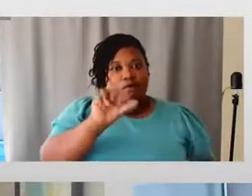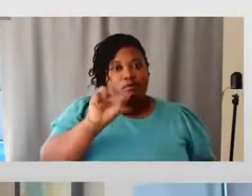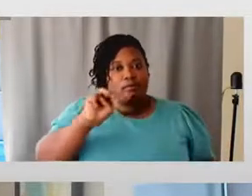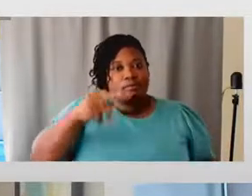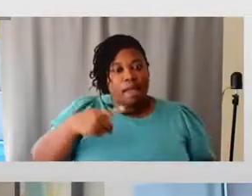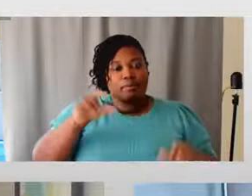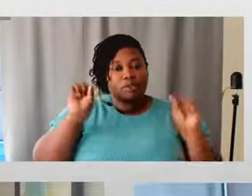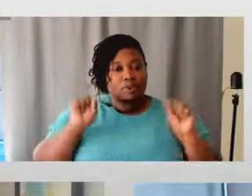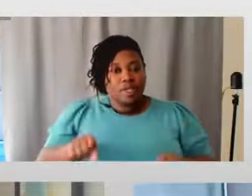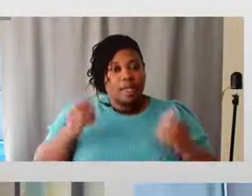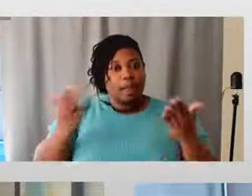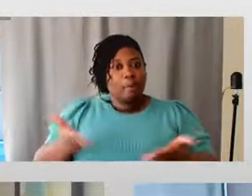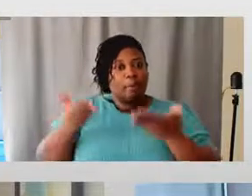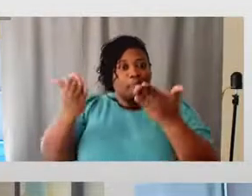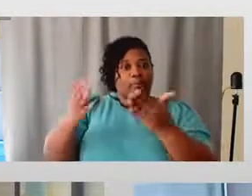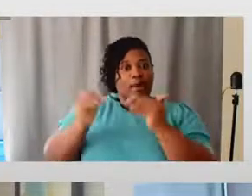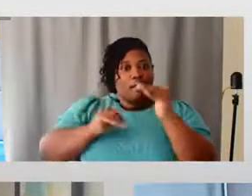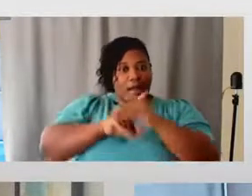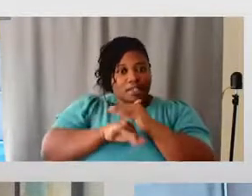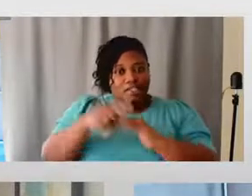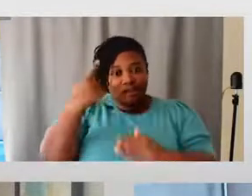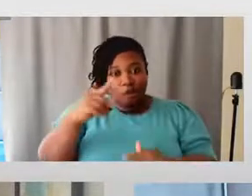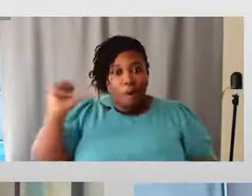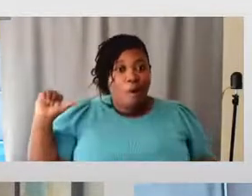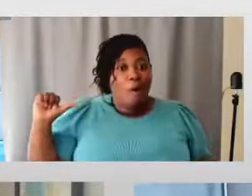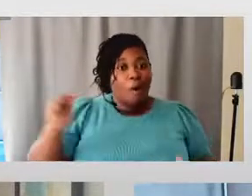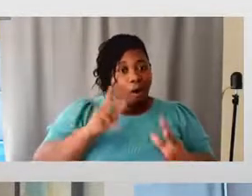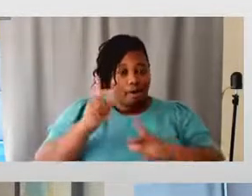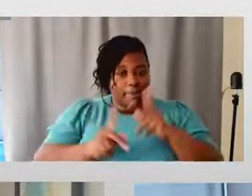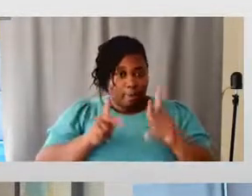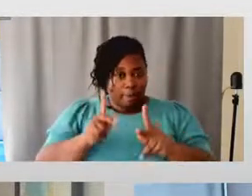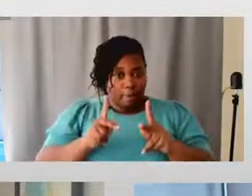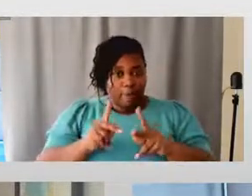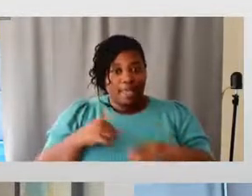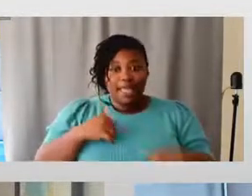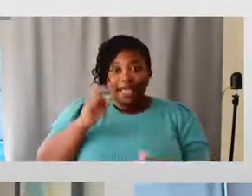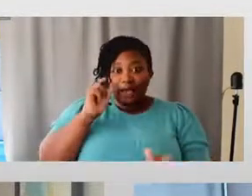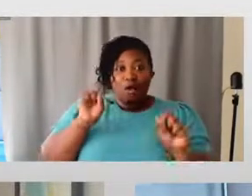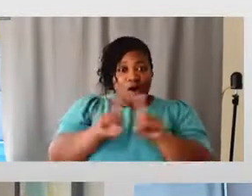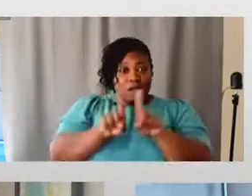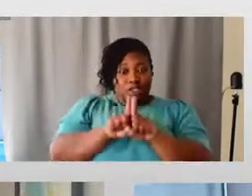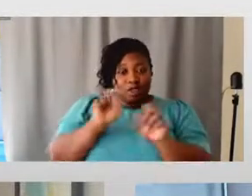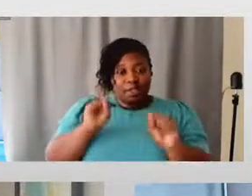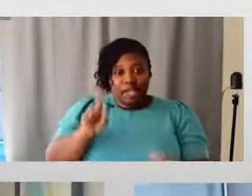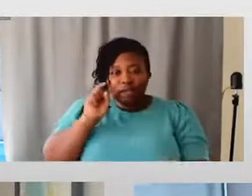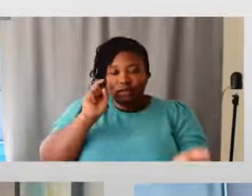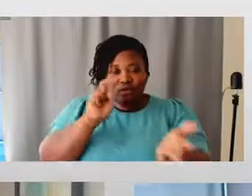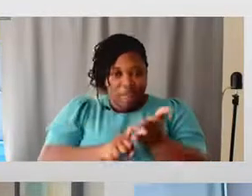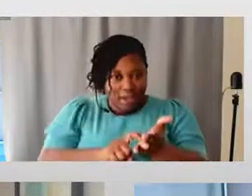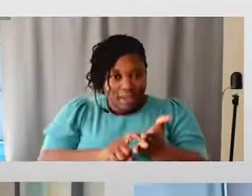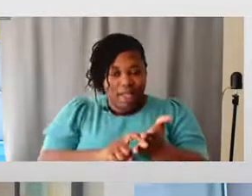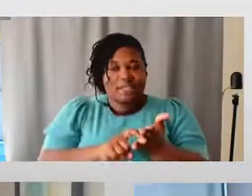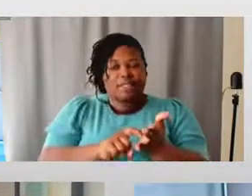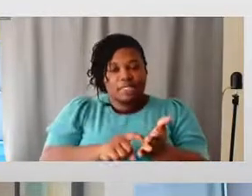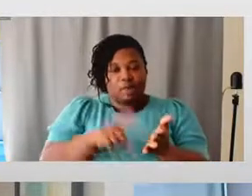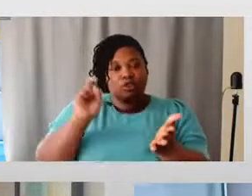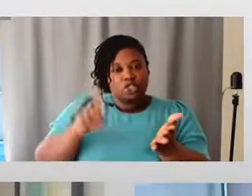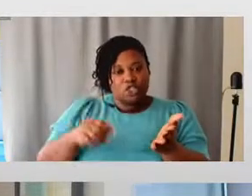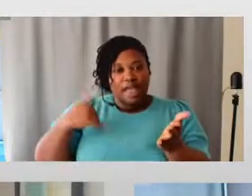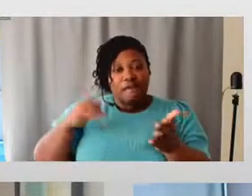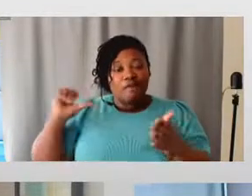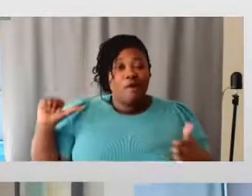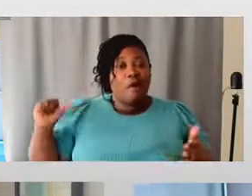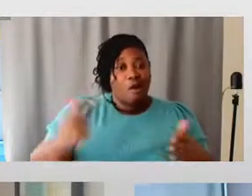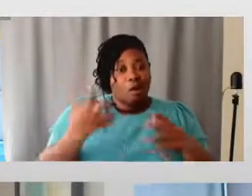conversations around the disabled community, we will recognize that a rising tide will raise all boats and we'll get to a day where hopefully